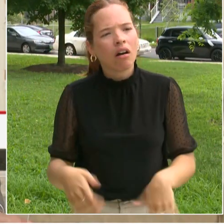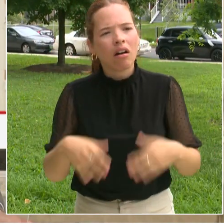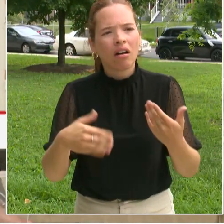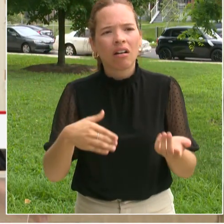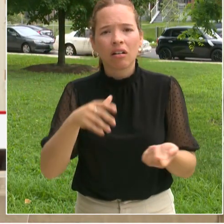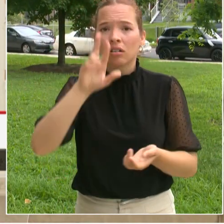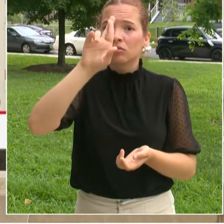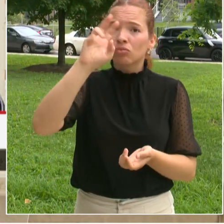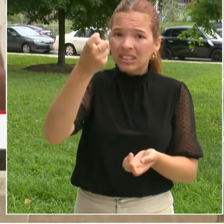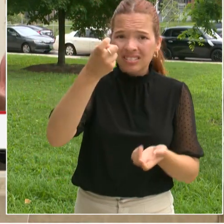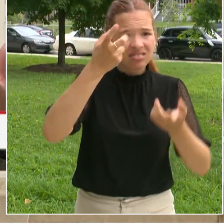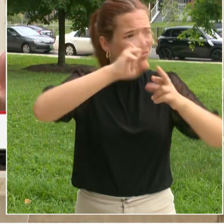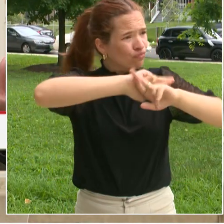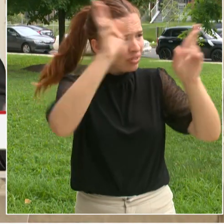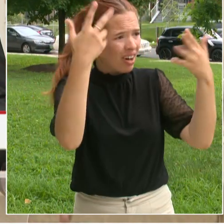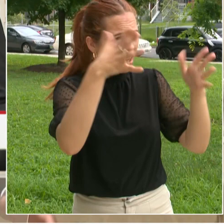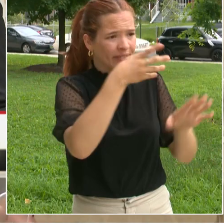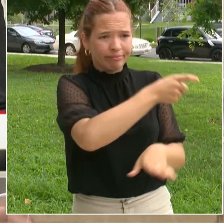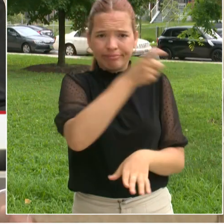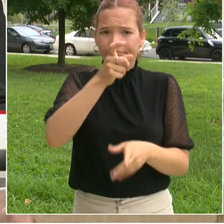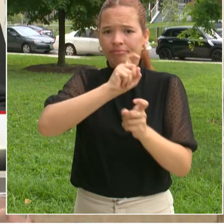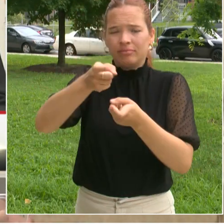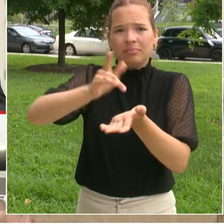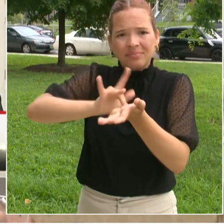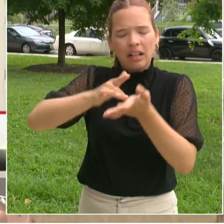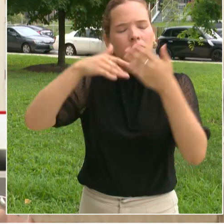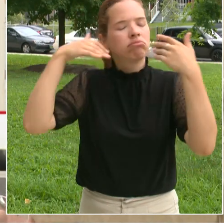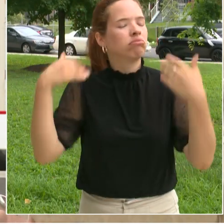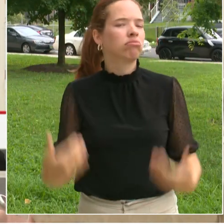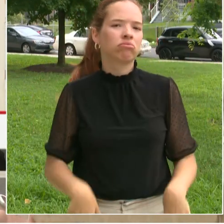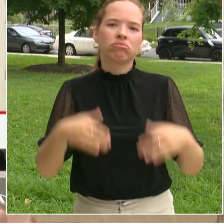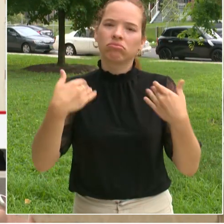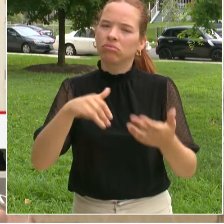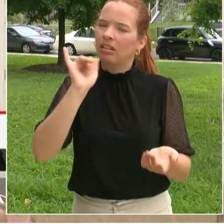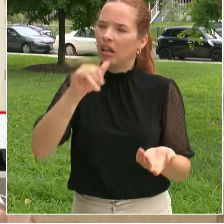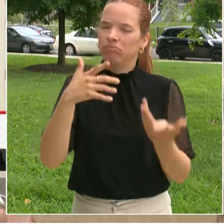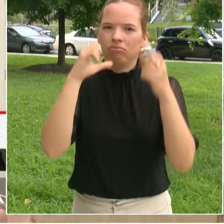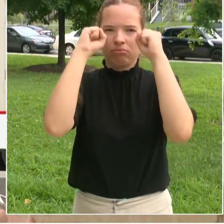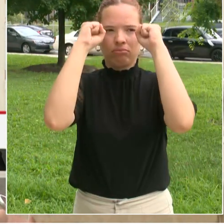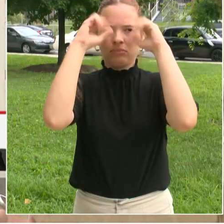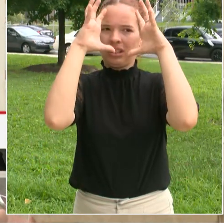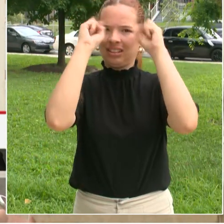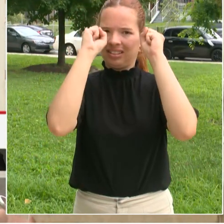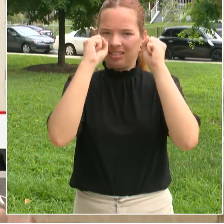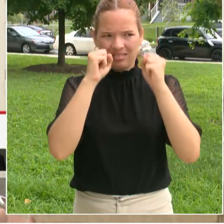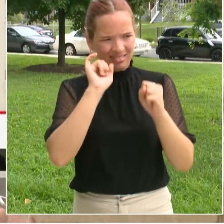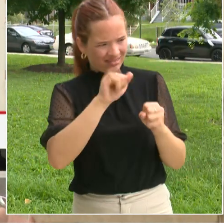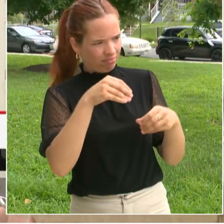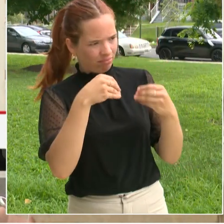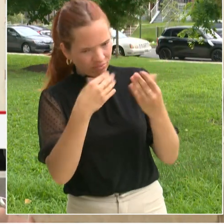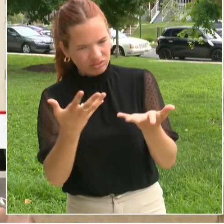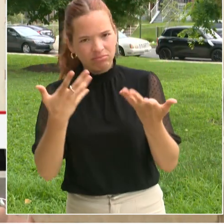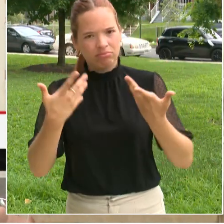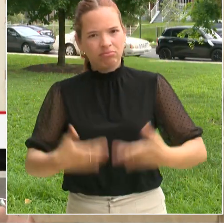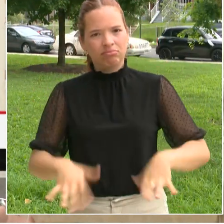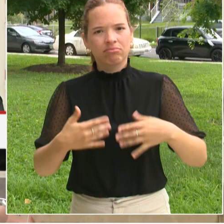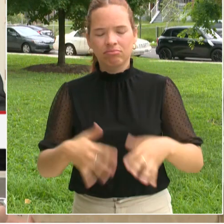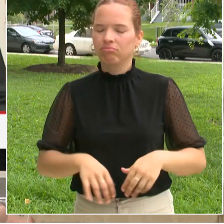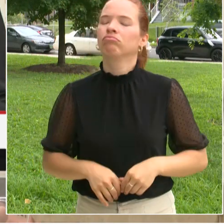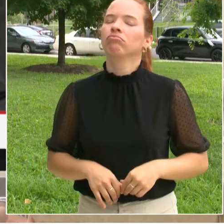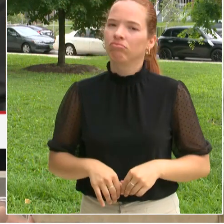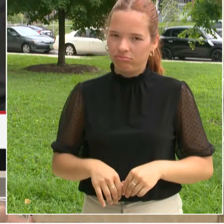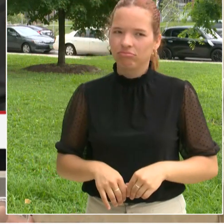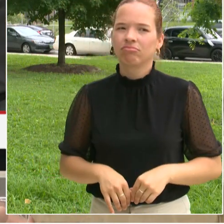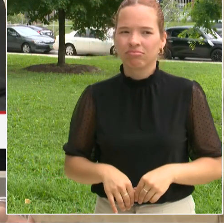as possible. And so those are the types of partnerships that we're really proud of and that we're able to provide in our health suite. So again, we encourage all of our